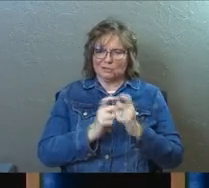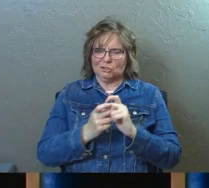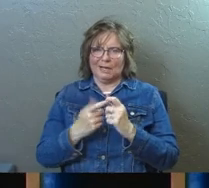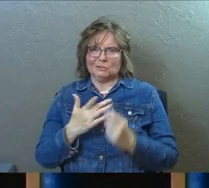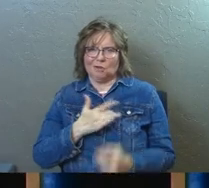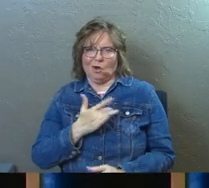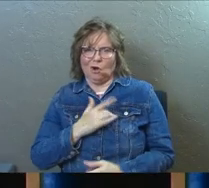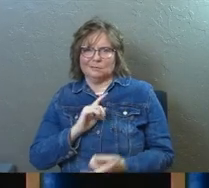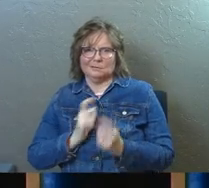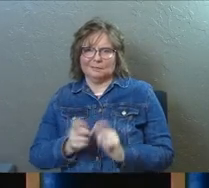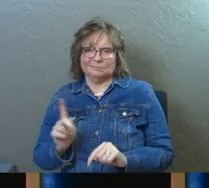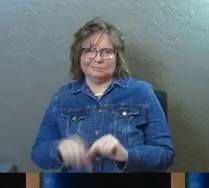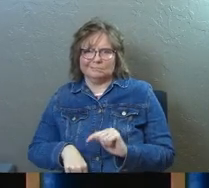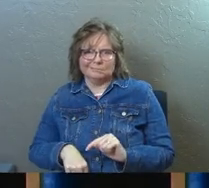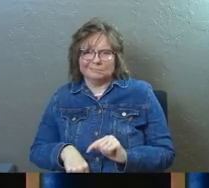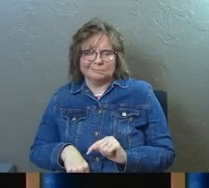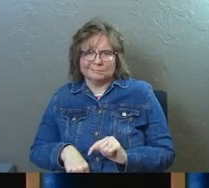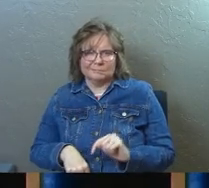change a human heart.